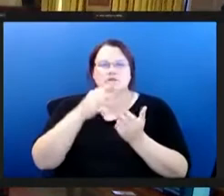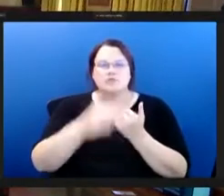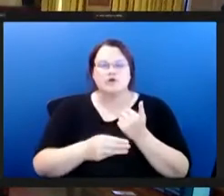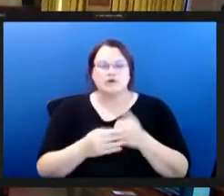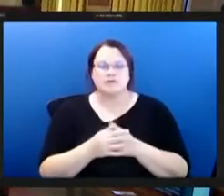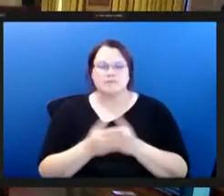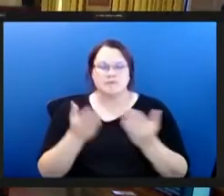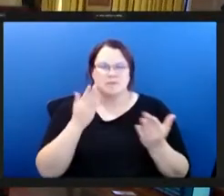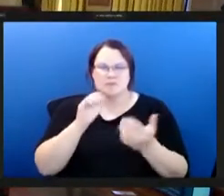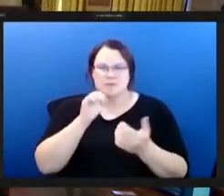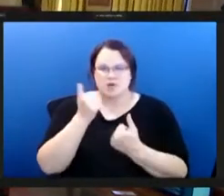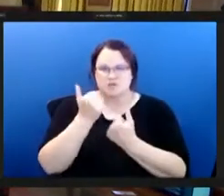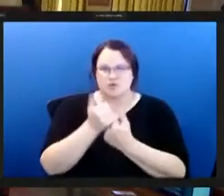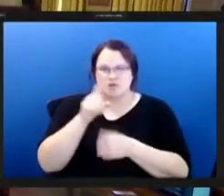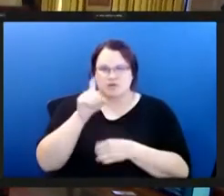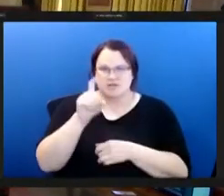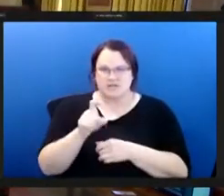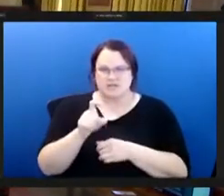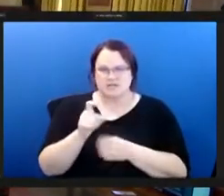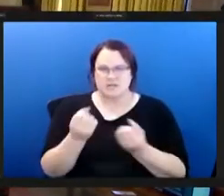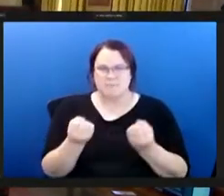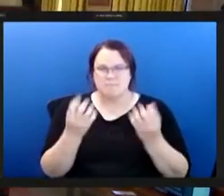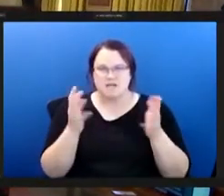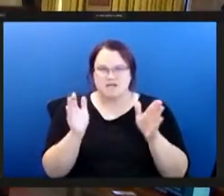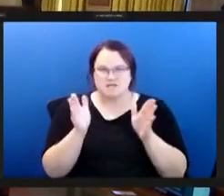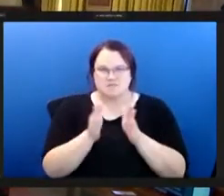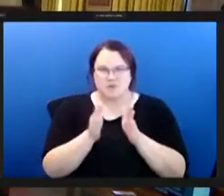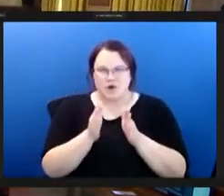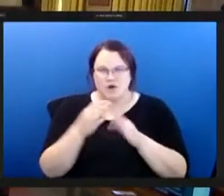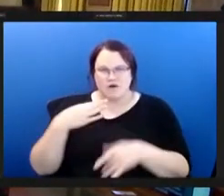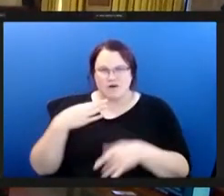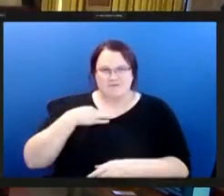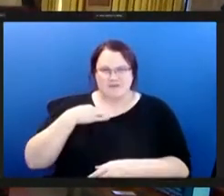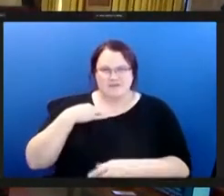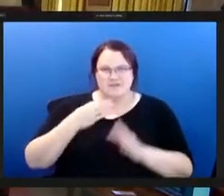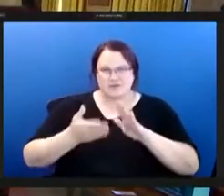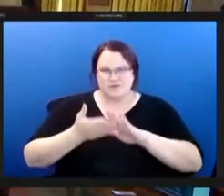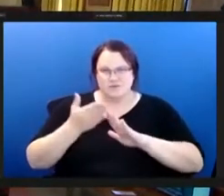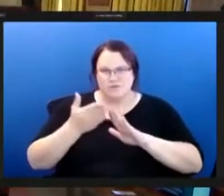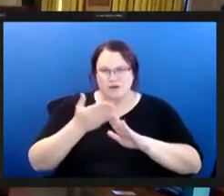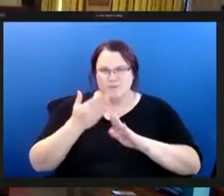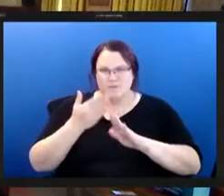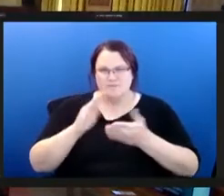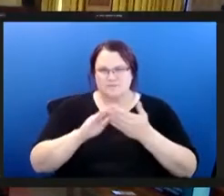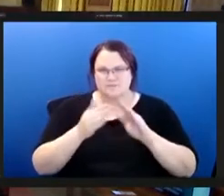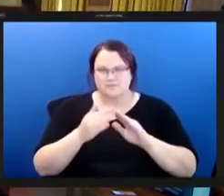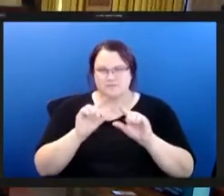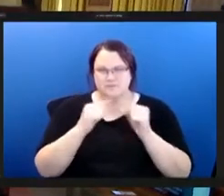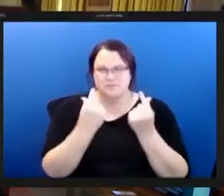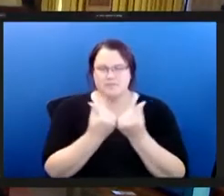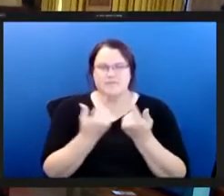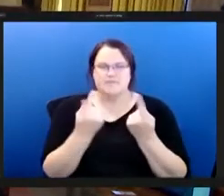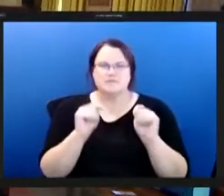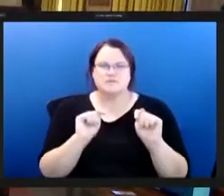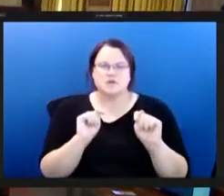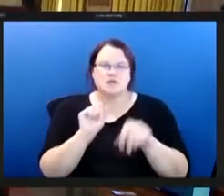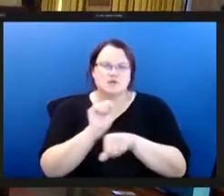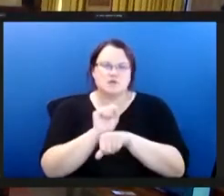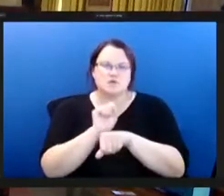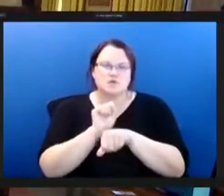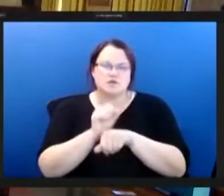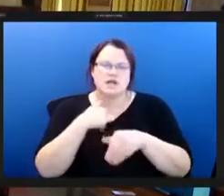it may not support the need that many of our small primarily volunteer run community groups trying to work in this space have for access to reliable